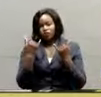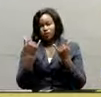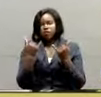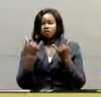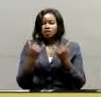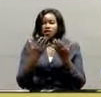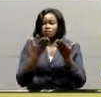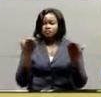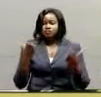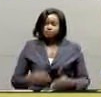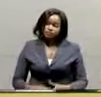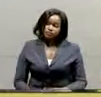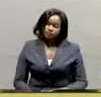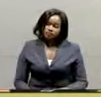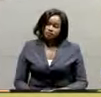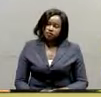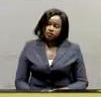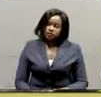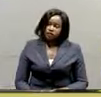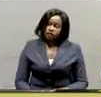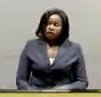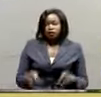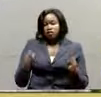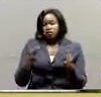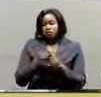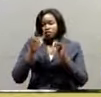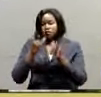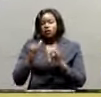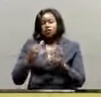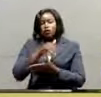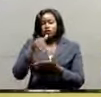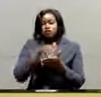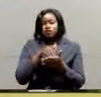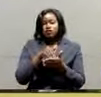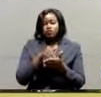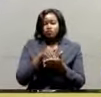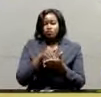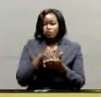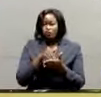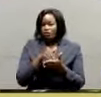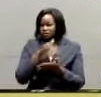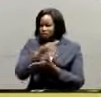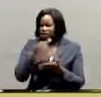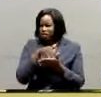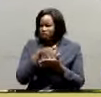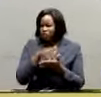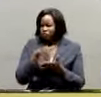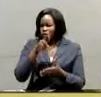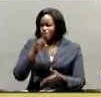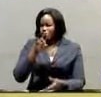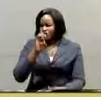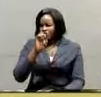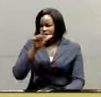The Tepeth live on a central reserve. And I think also called Tepeth.